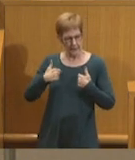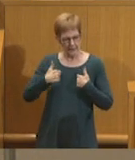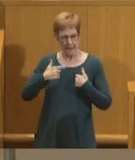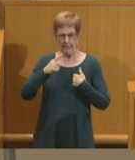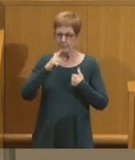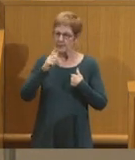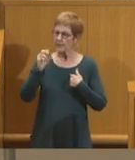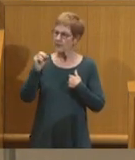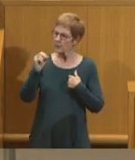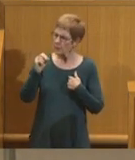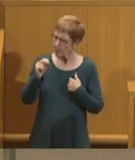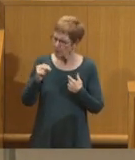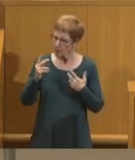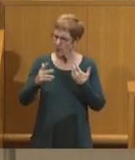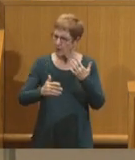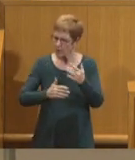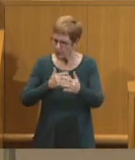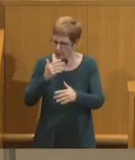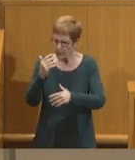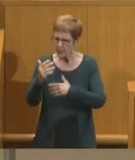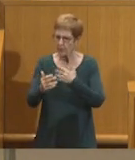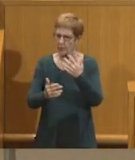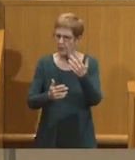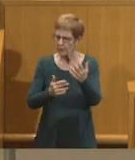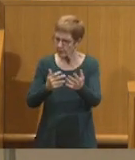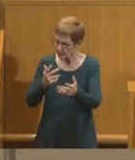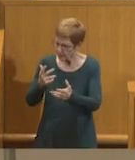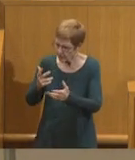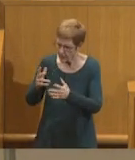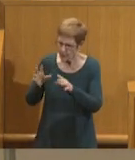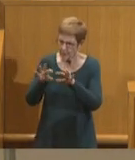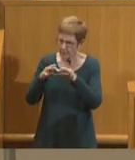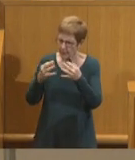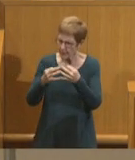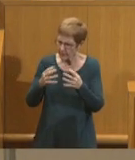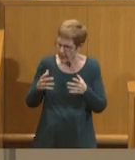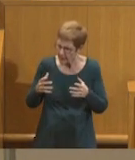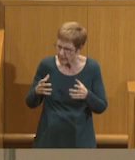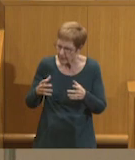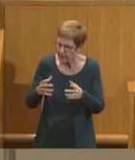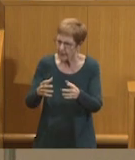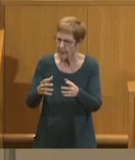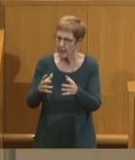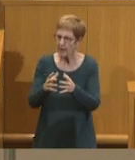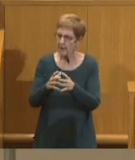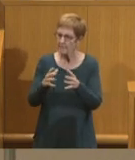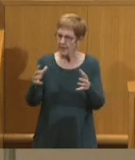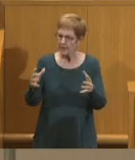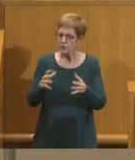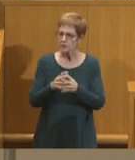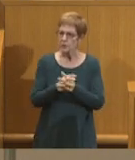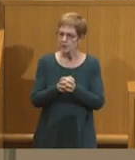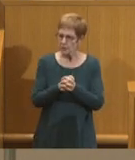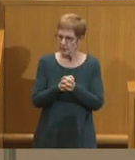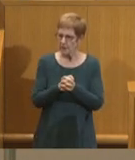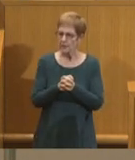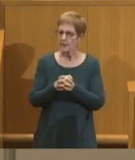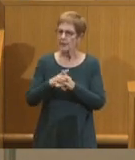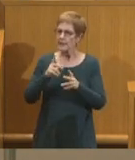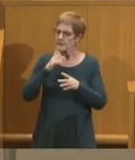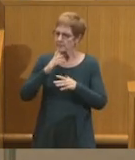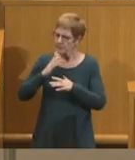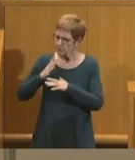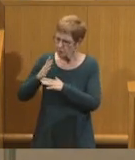been on along with my family. Much of which has been shared